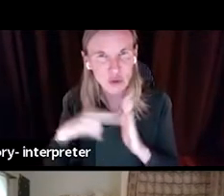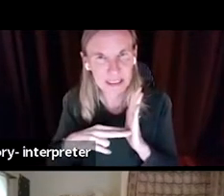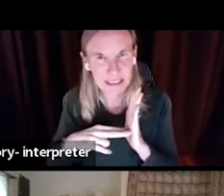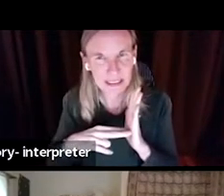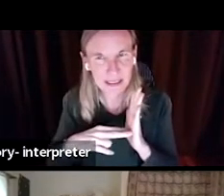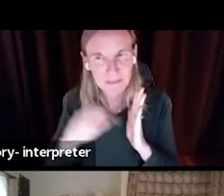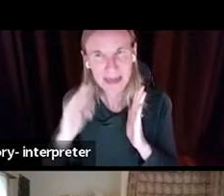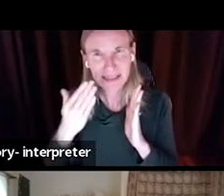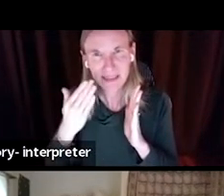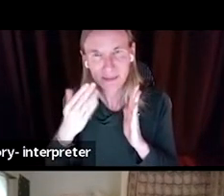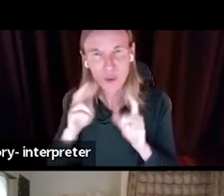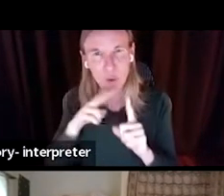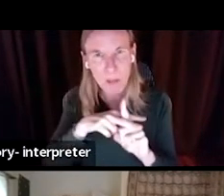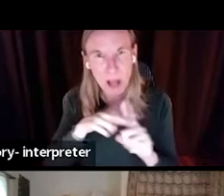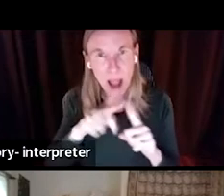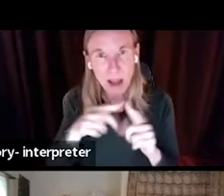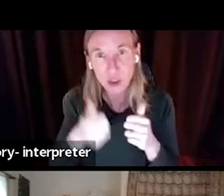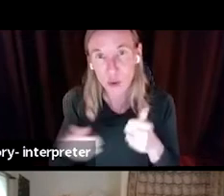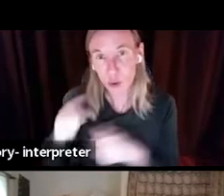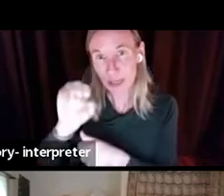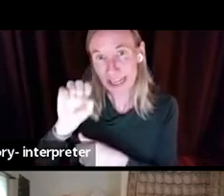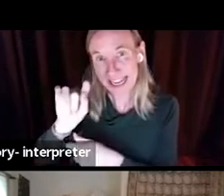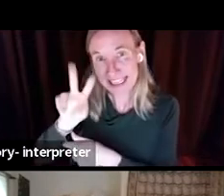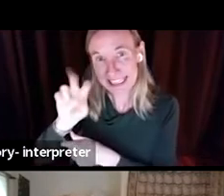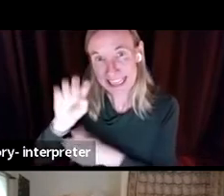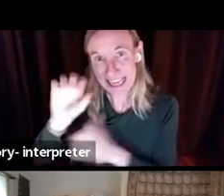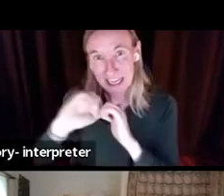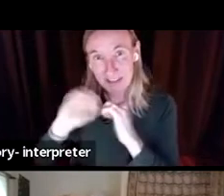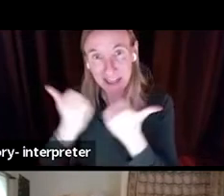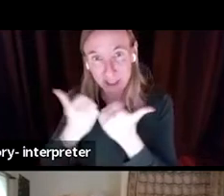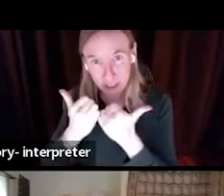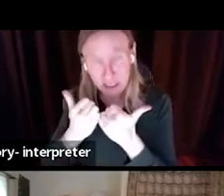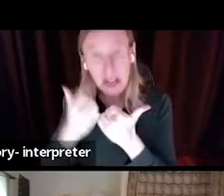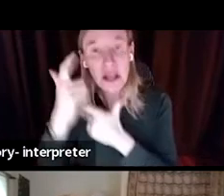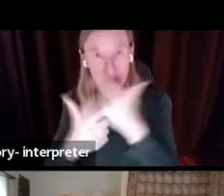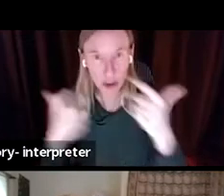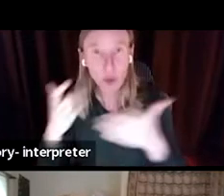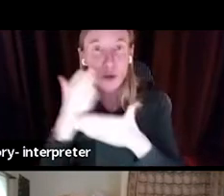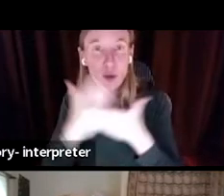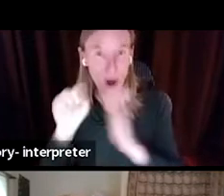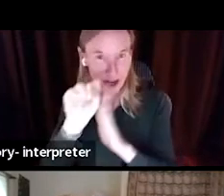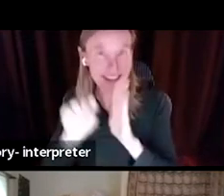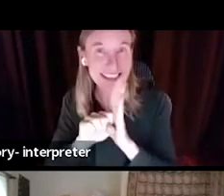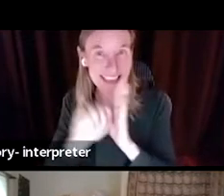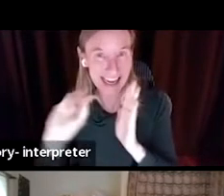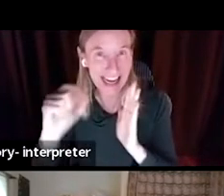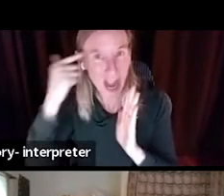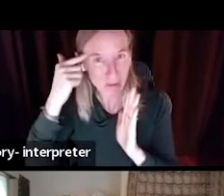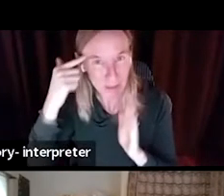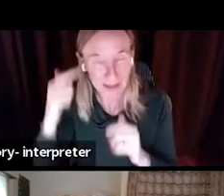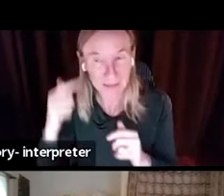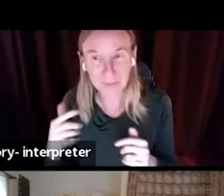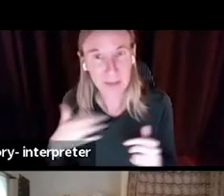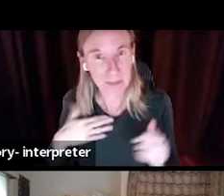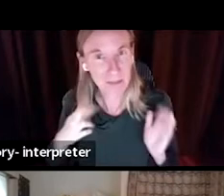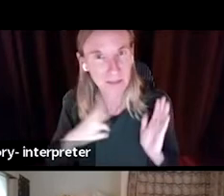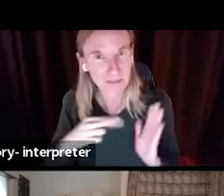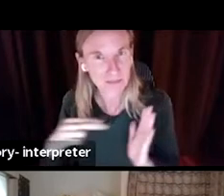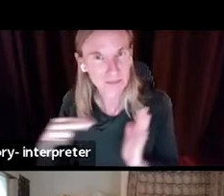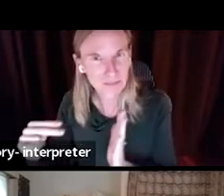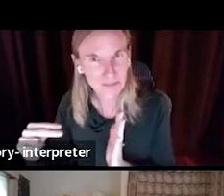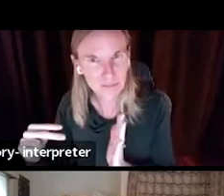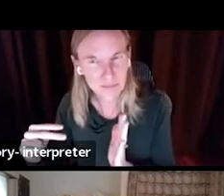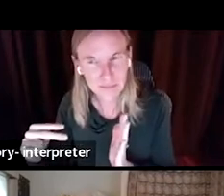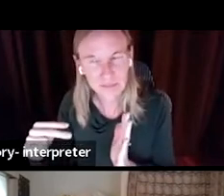to executive agencies, which are a huge chunk of state government. But in my reading, there isn't